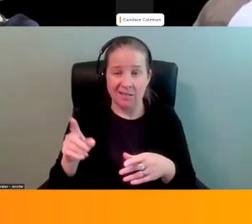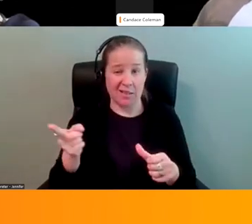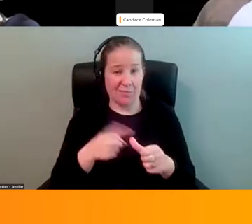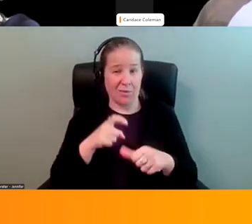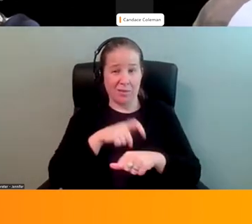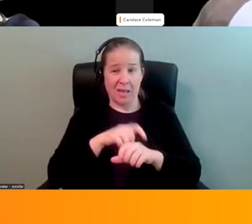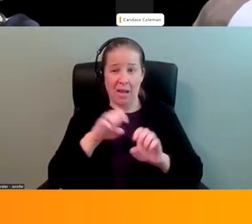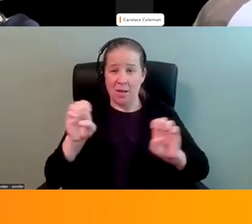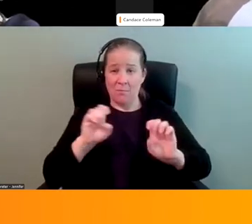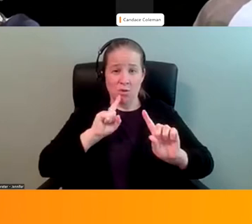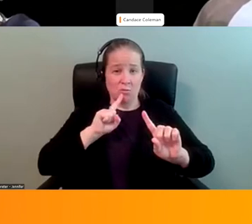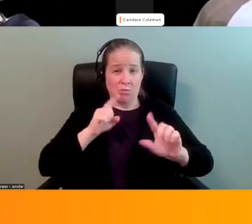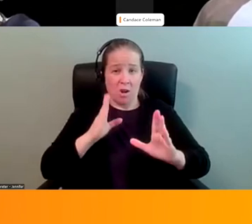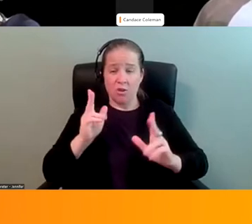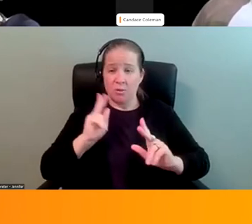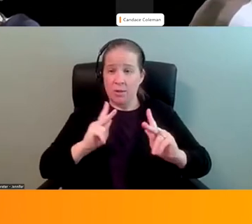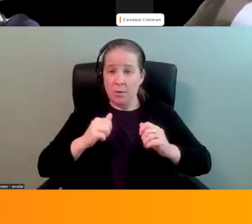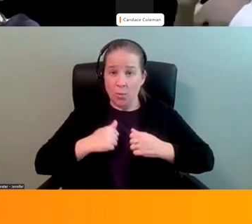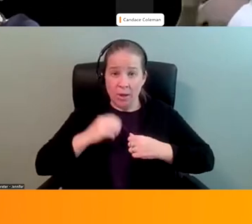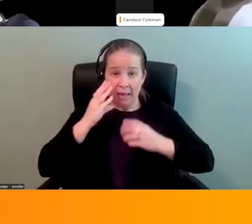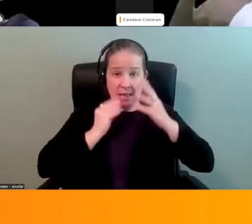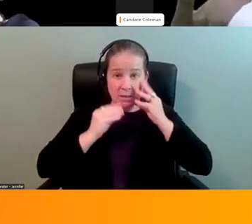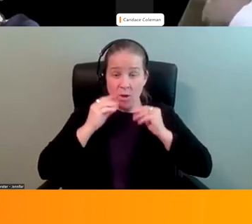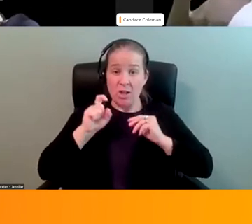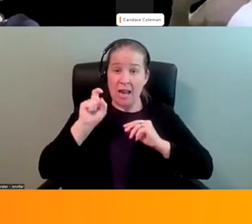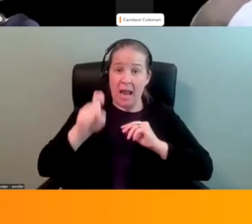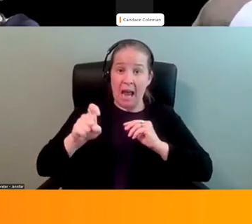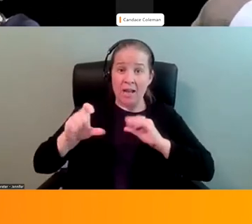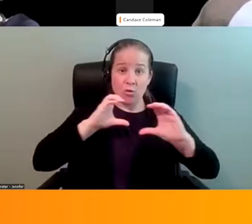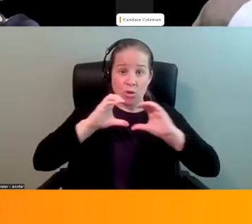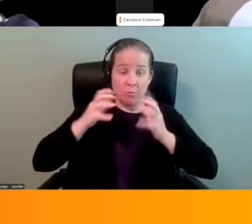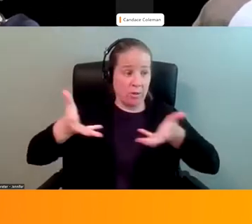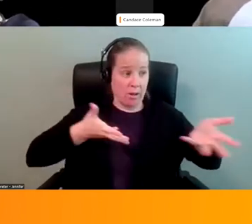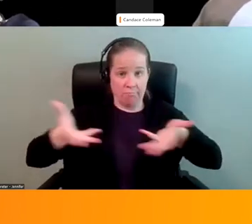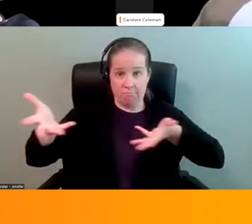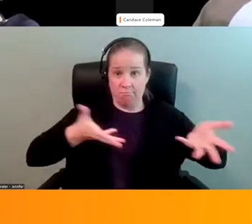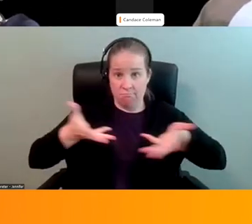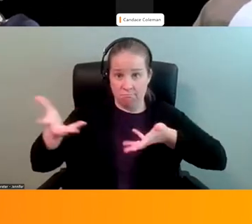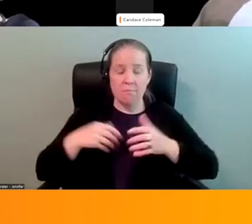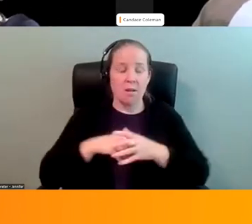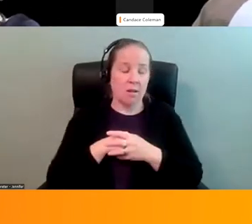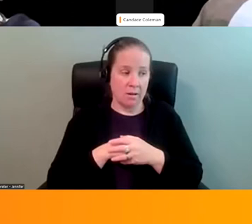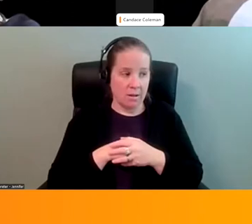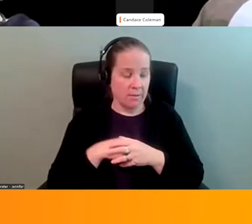responders, people with lived experience, had to communicate with each other. And so